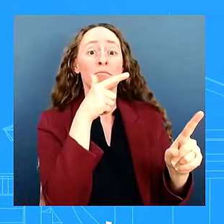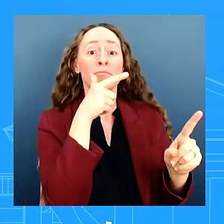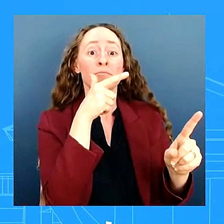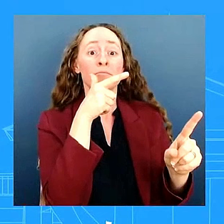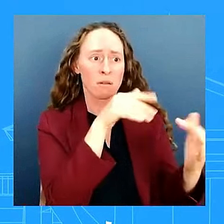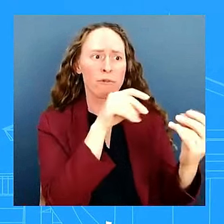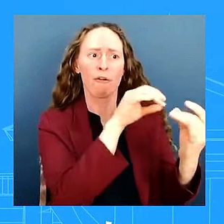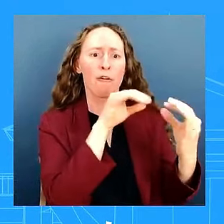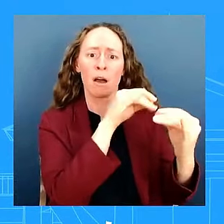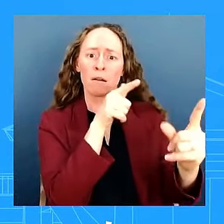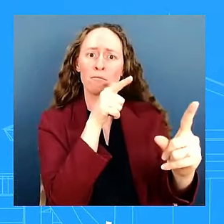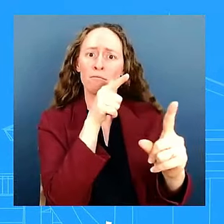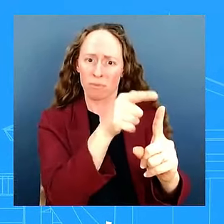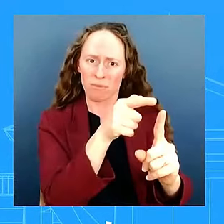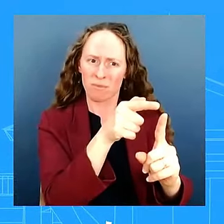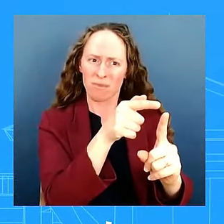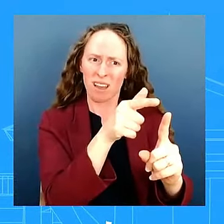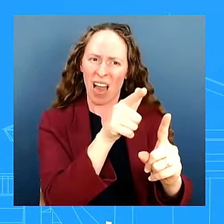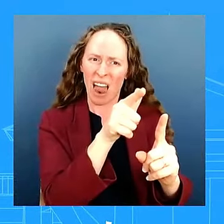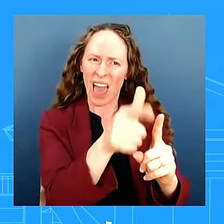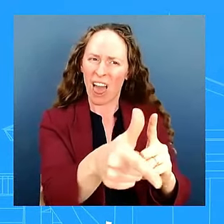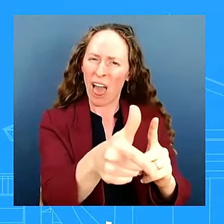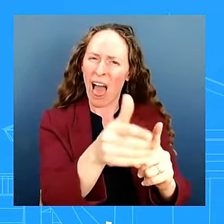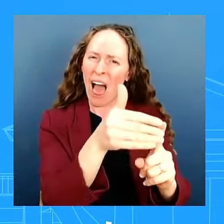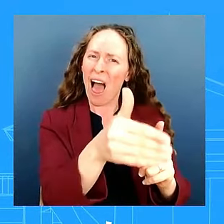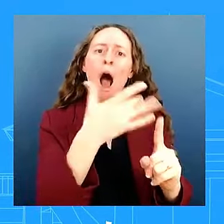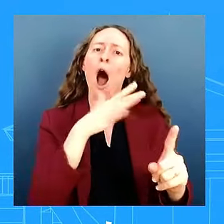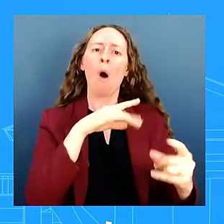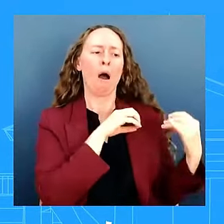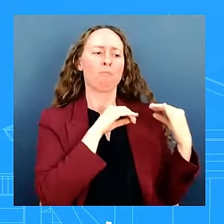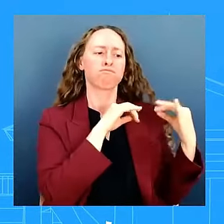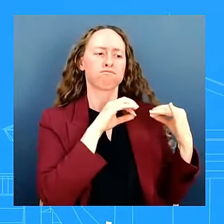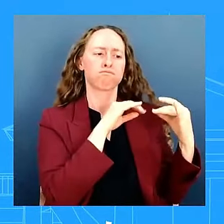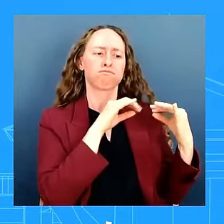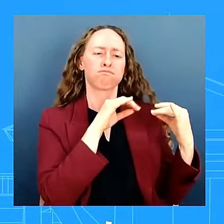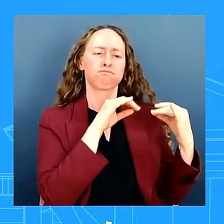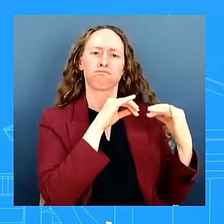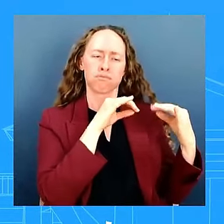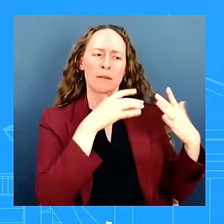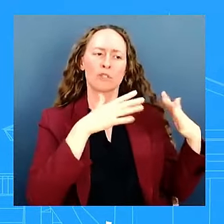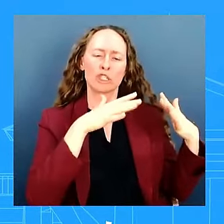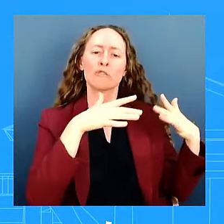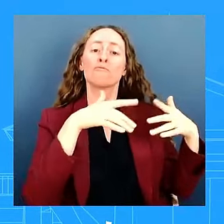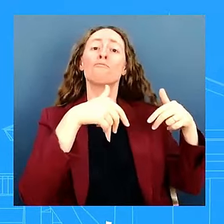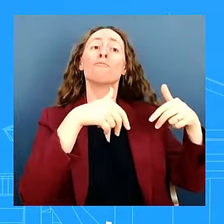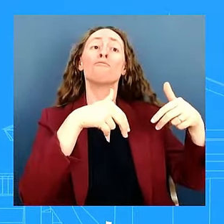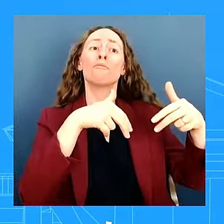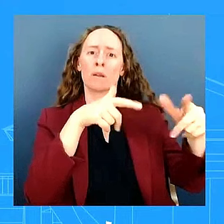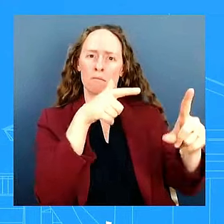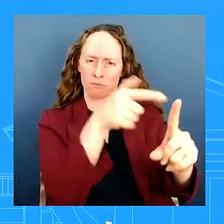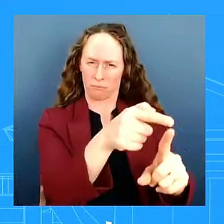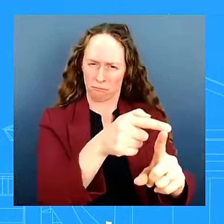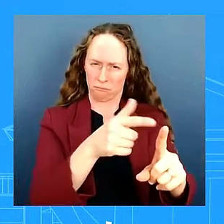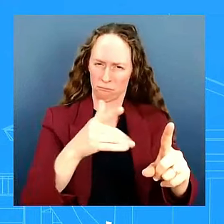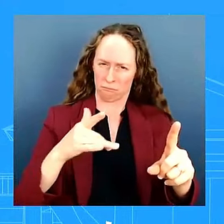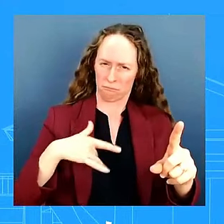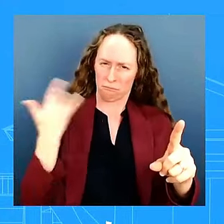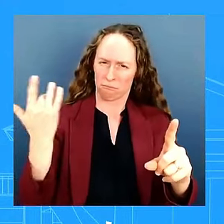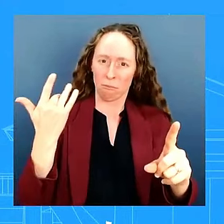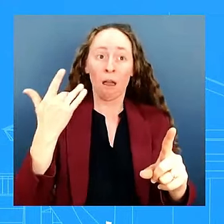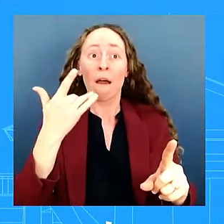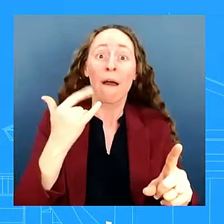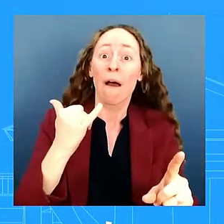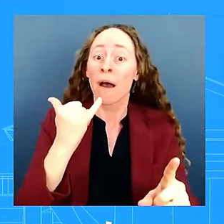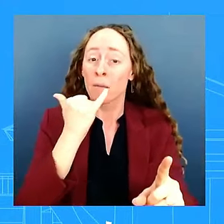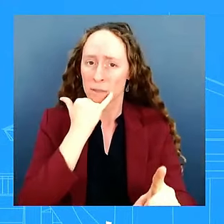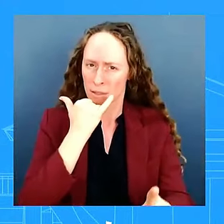from the main road so how did you come to this conclusion it was an error and i want to say like her her killing was was uh an